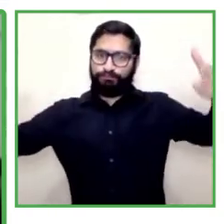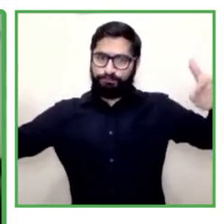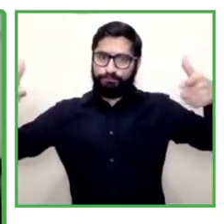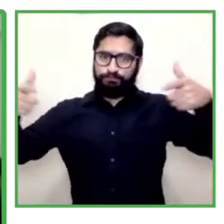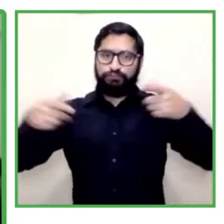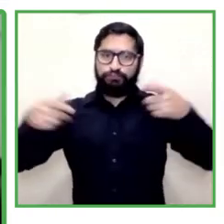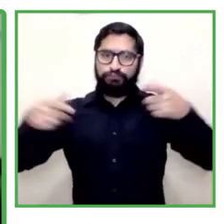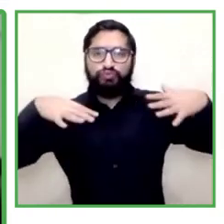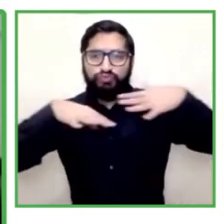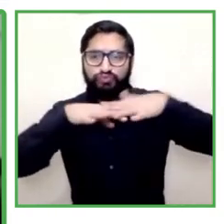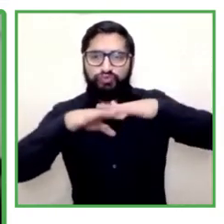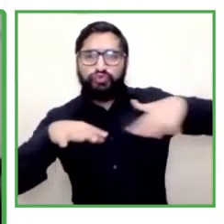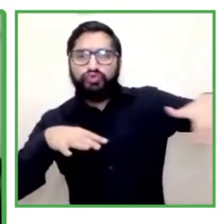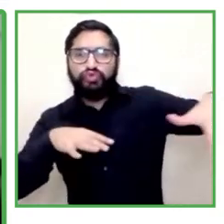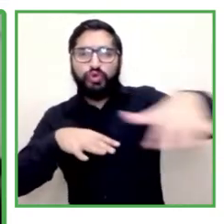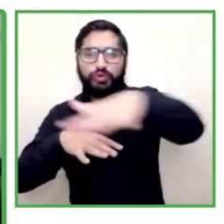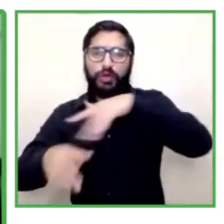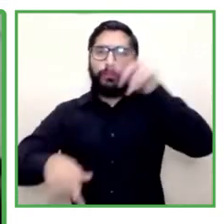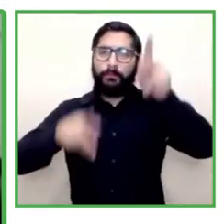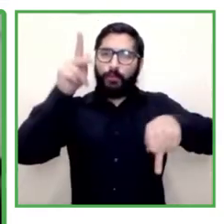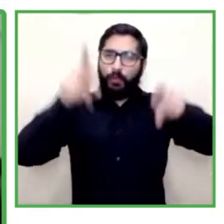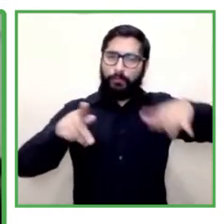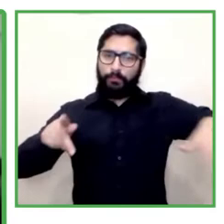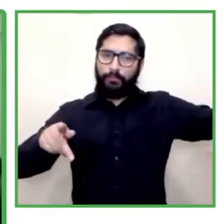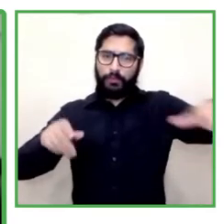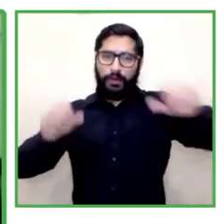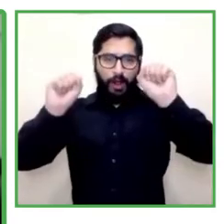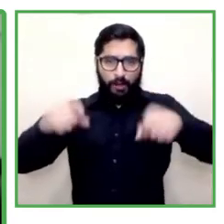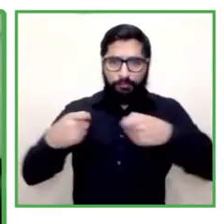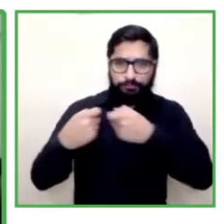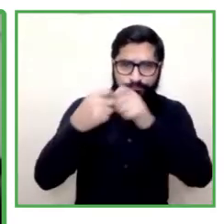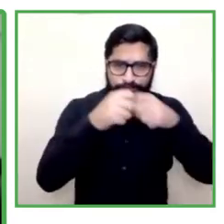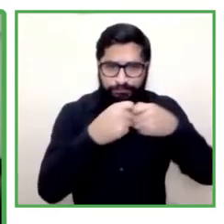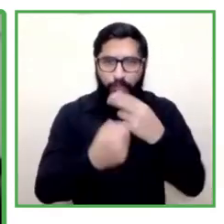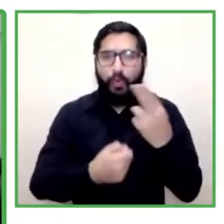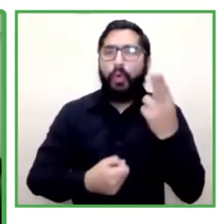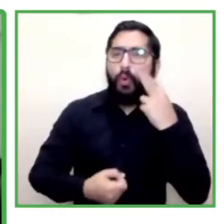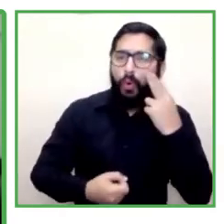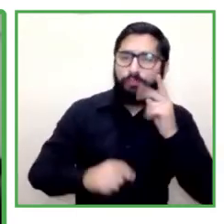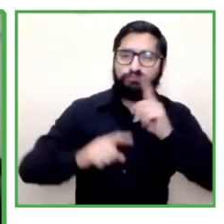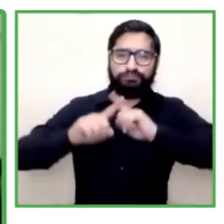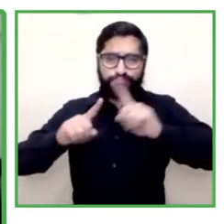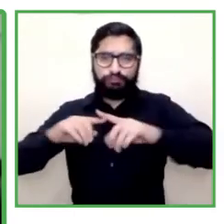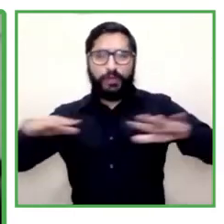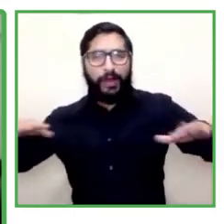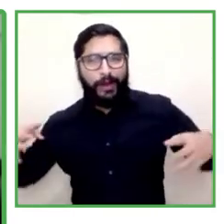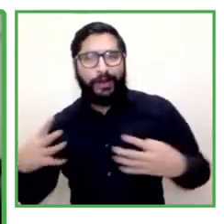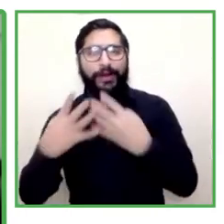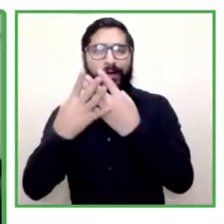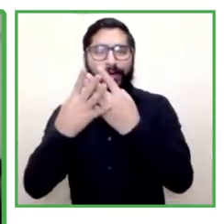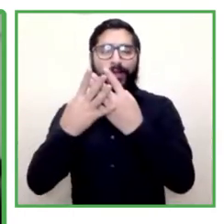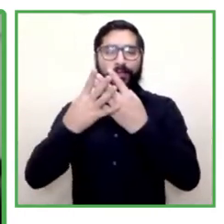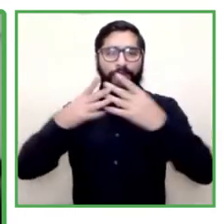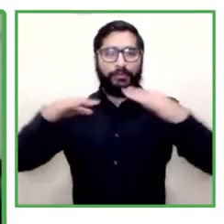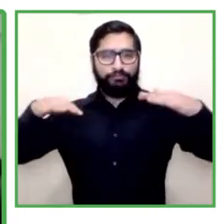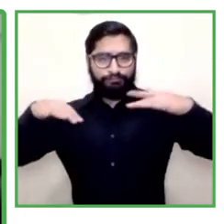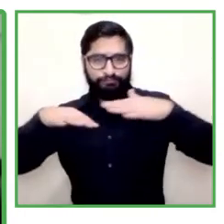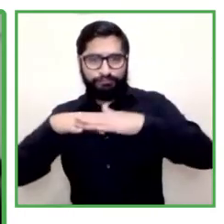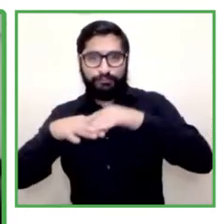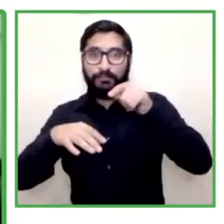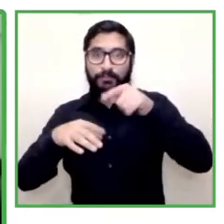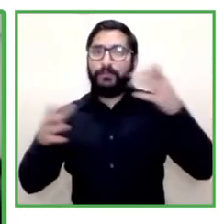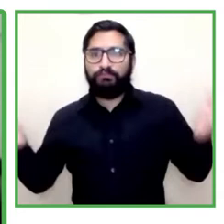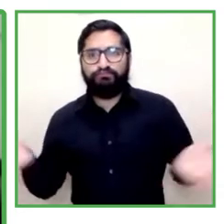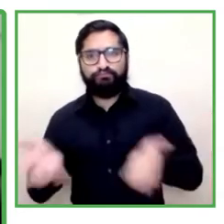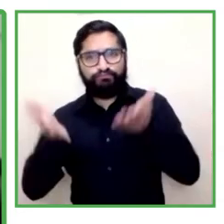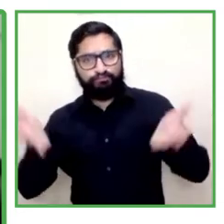all of this through the exchange of knowledge capacity building network building and promotion towards